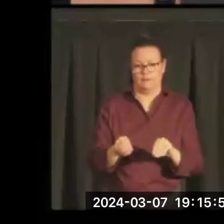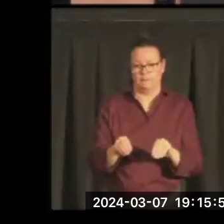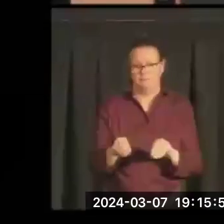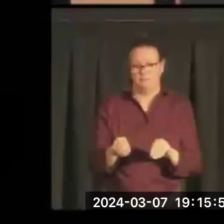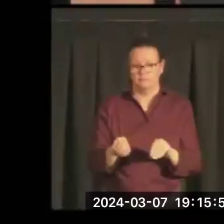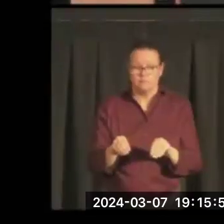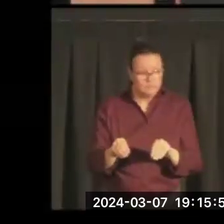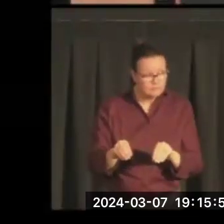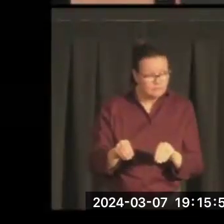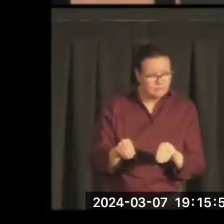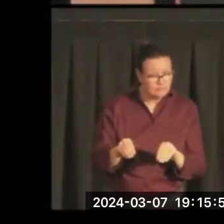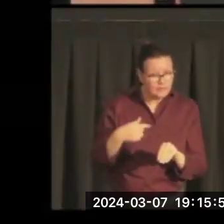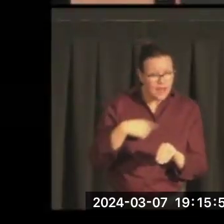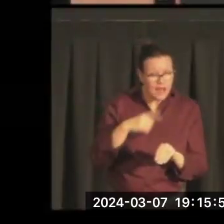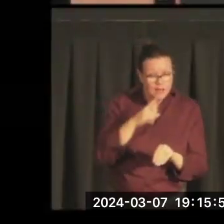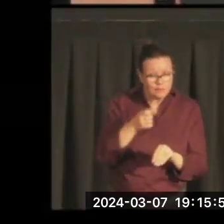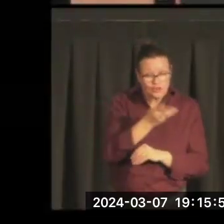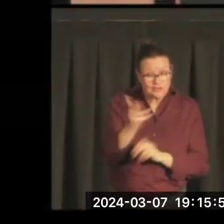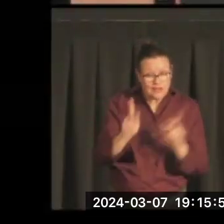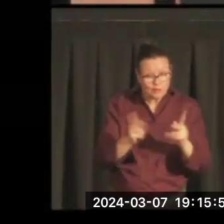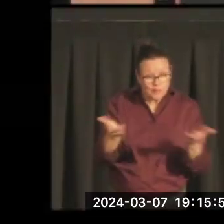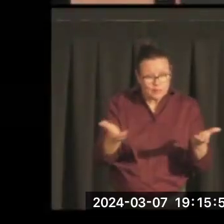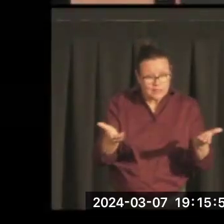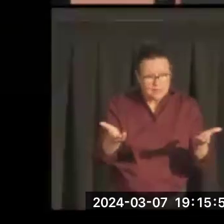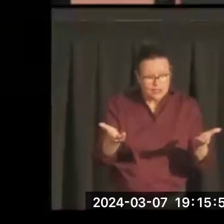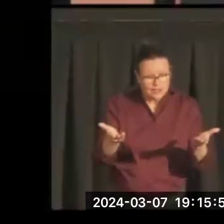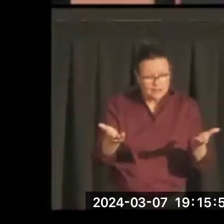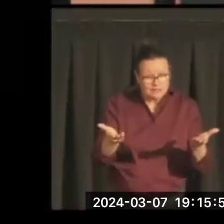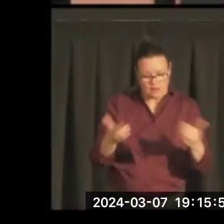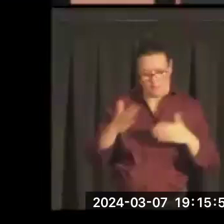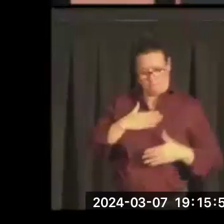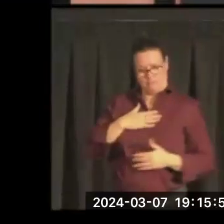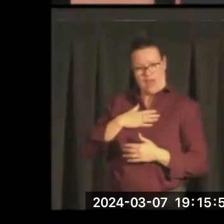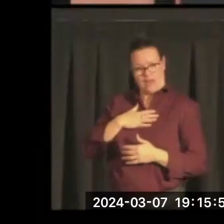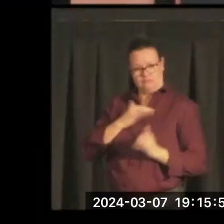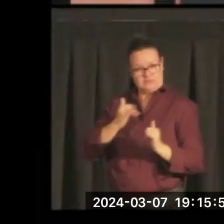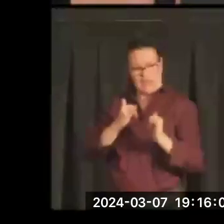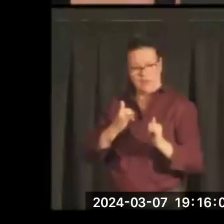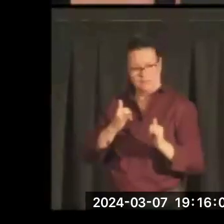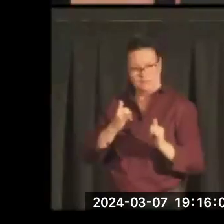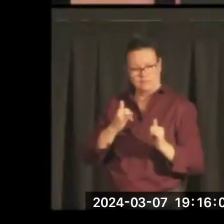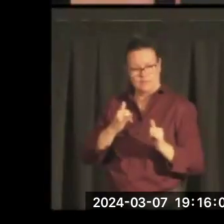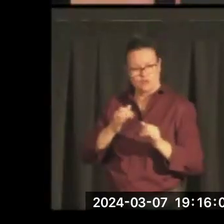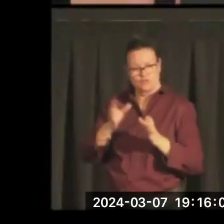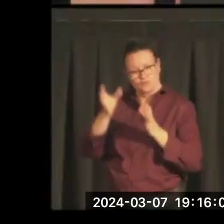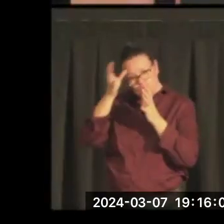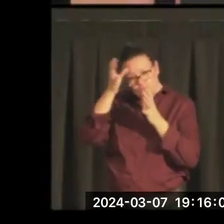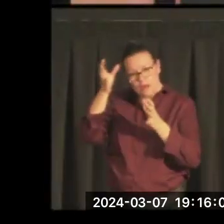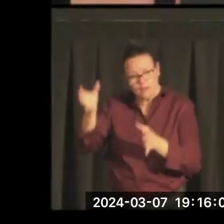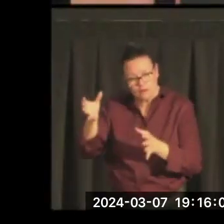people in this room, including my own, whose grandparents or great-grandparents came through Ellis Island, right?